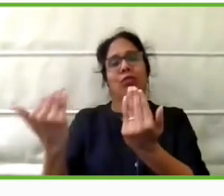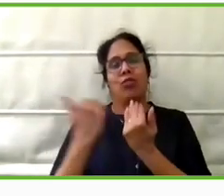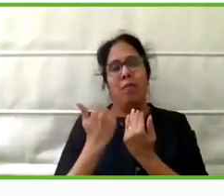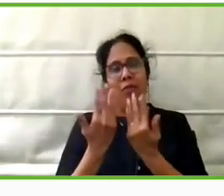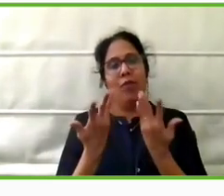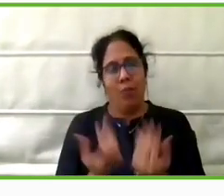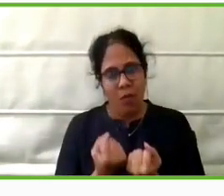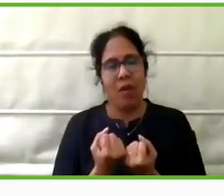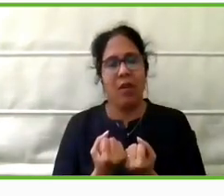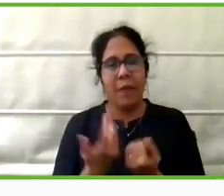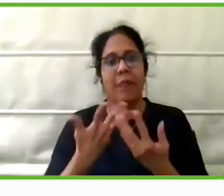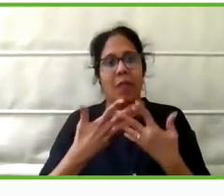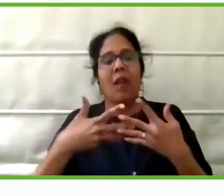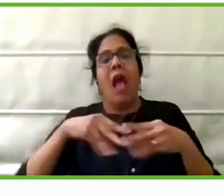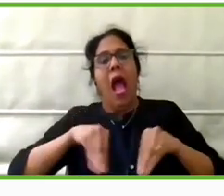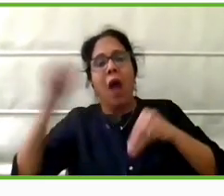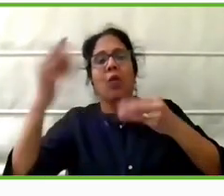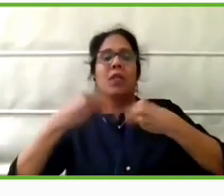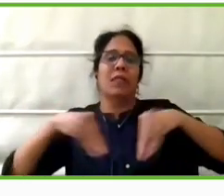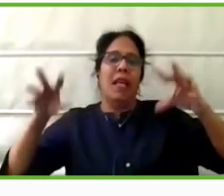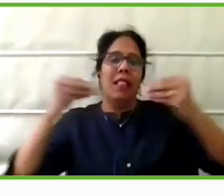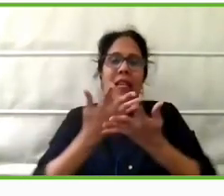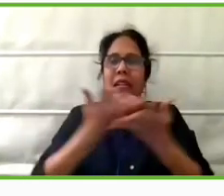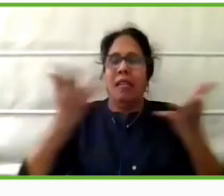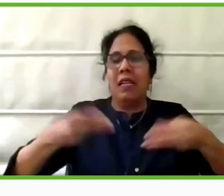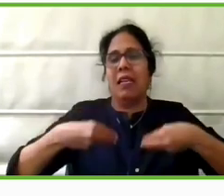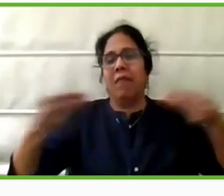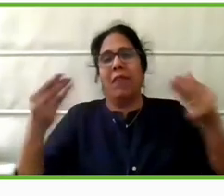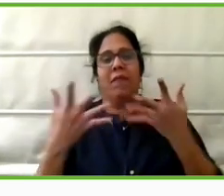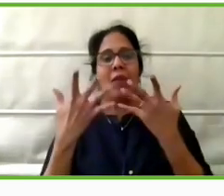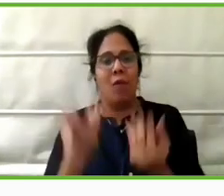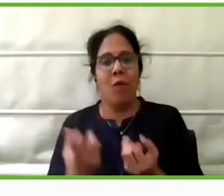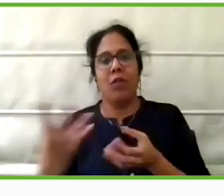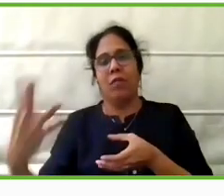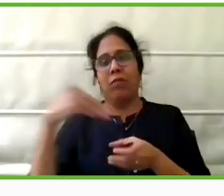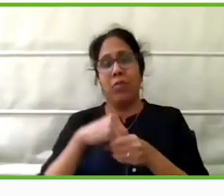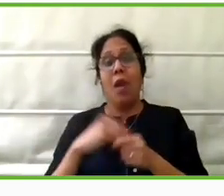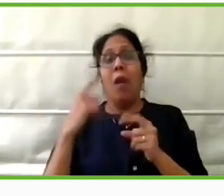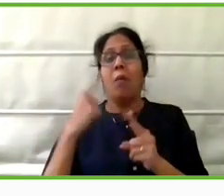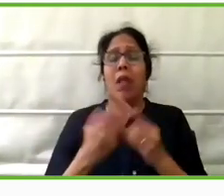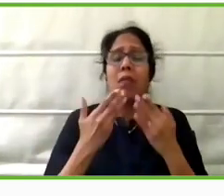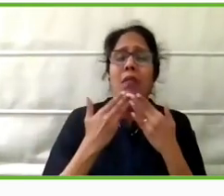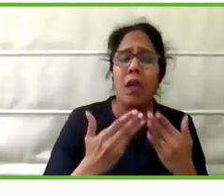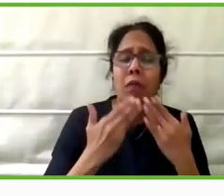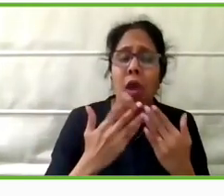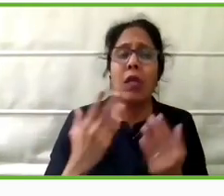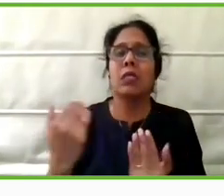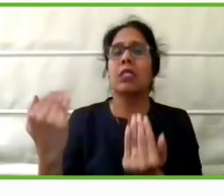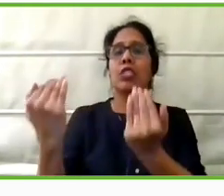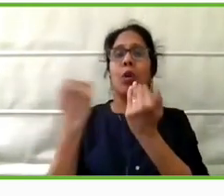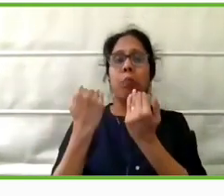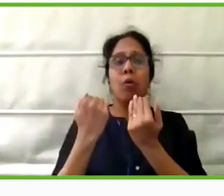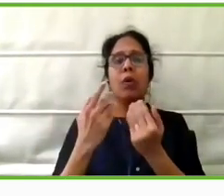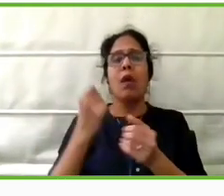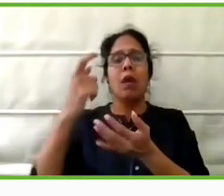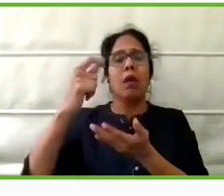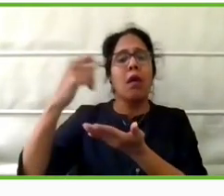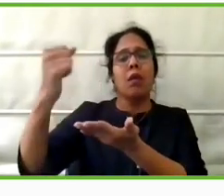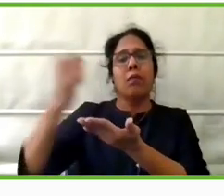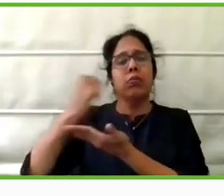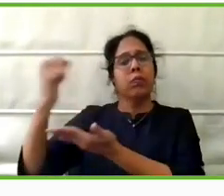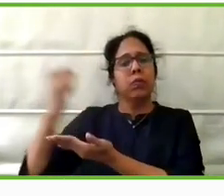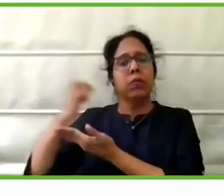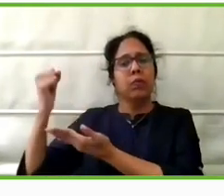devices to the market. And we are very grateful for all the support we have received in the form of grants from various sources